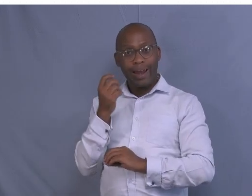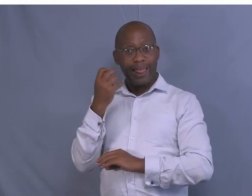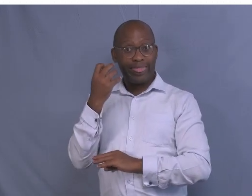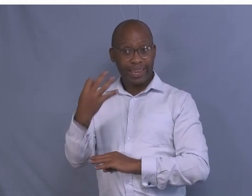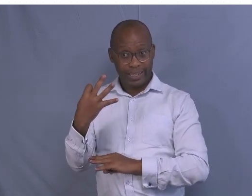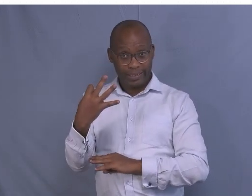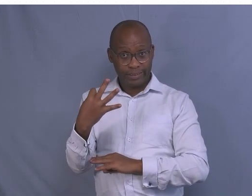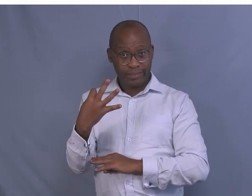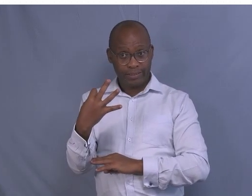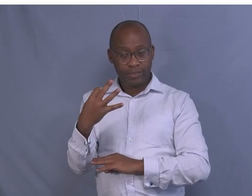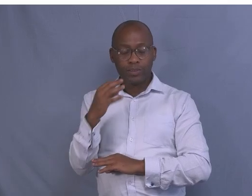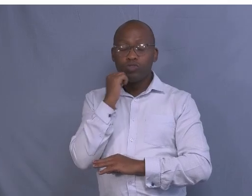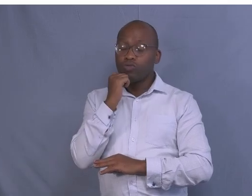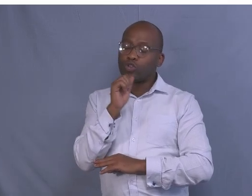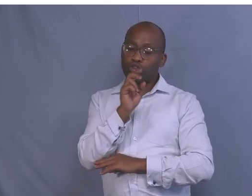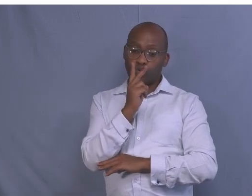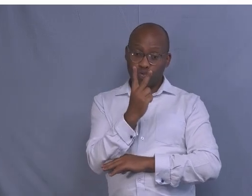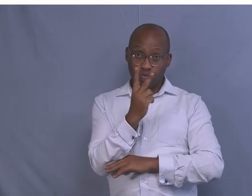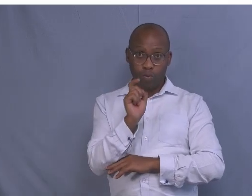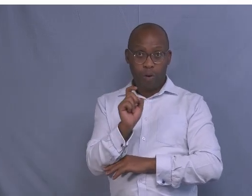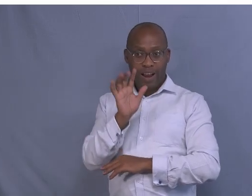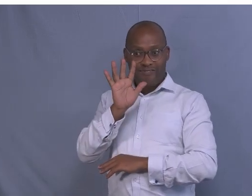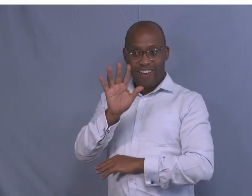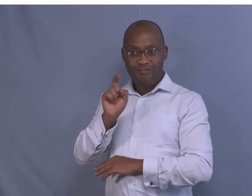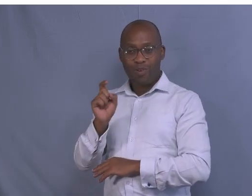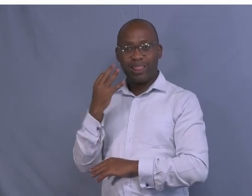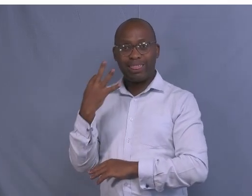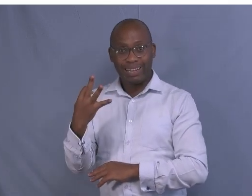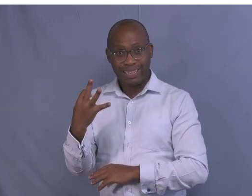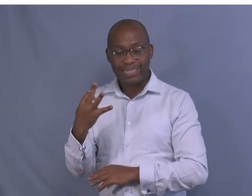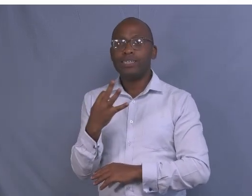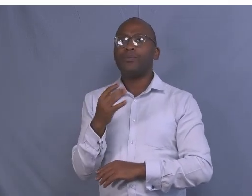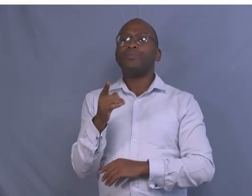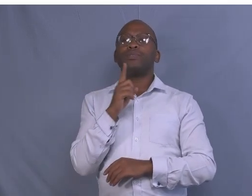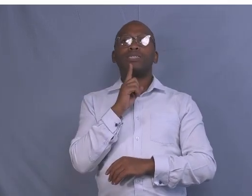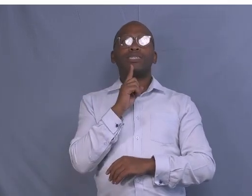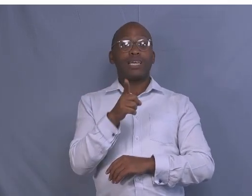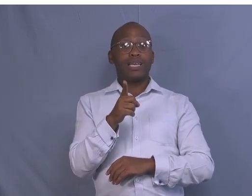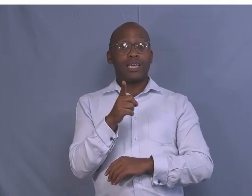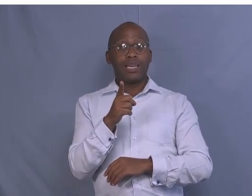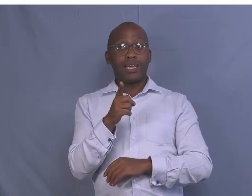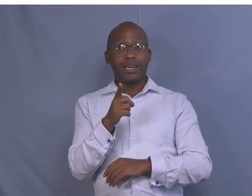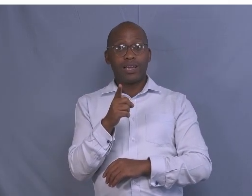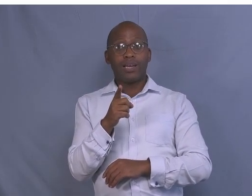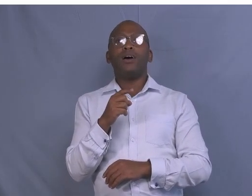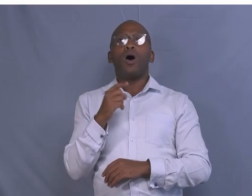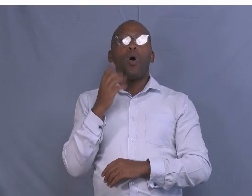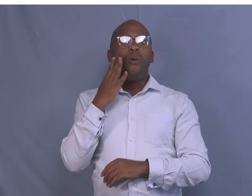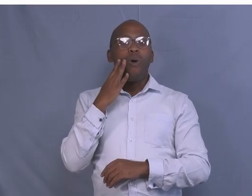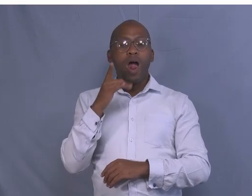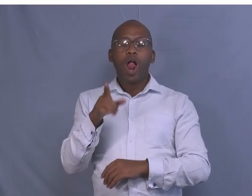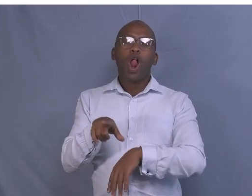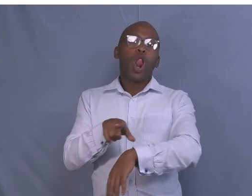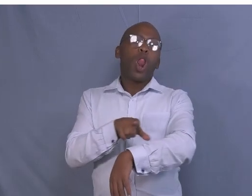Then, 2.53, it says, describe advantages of resting the camp for a longer period,